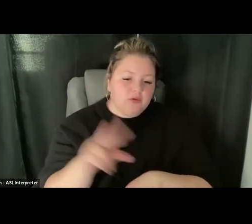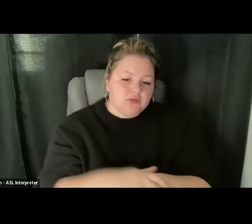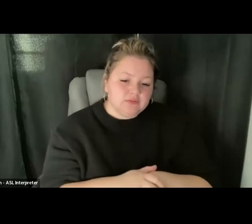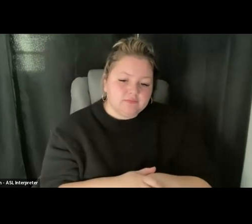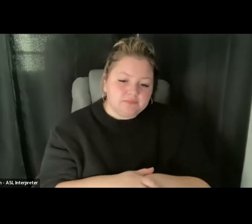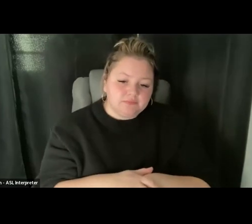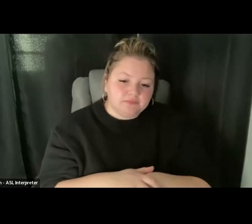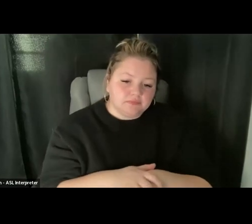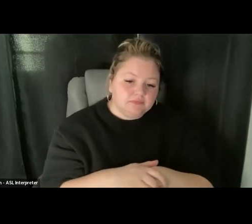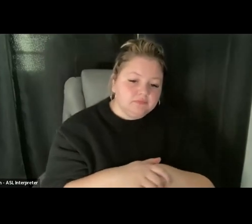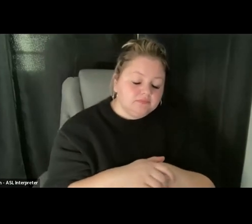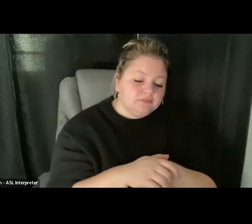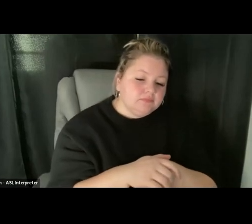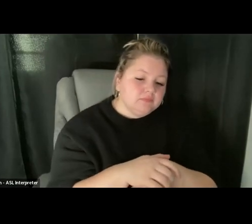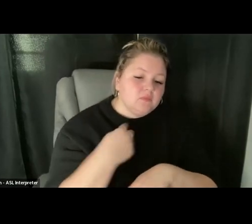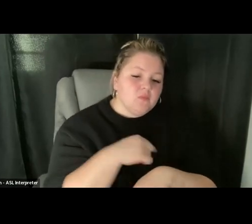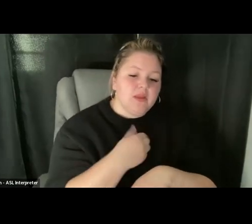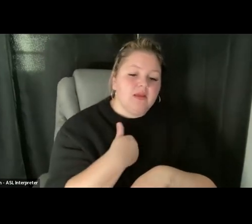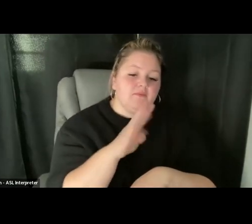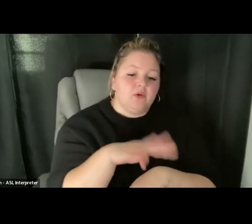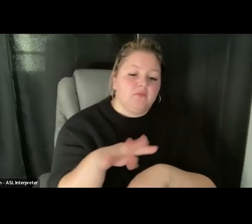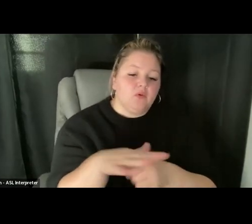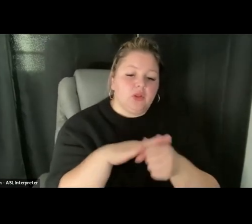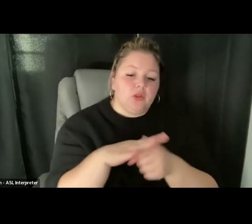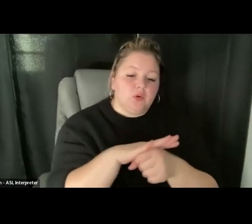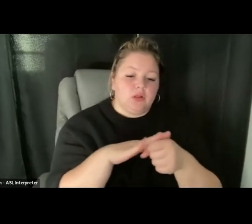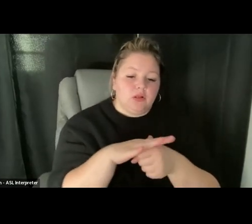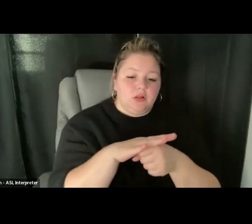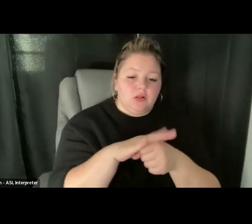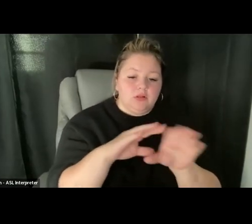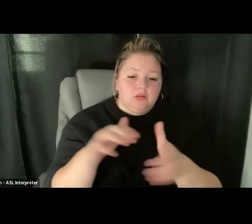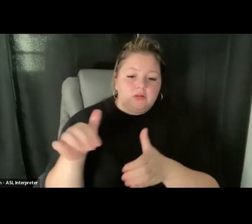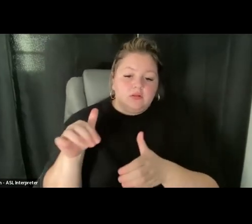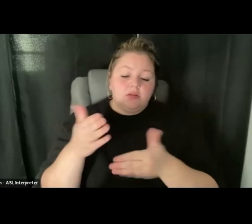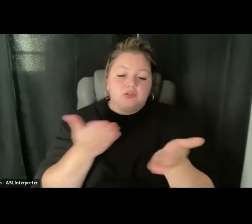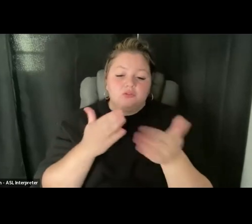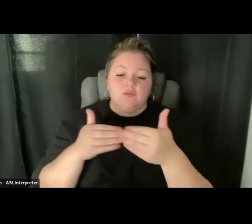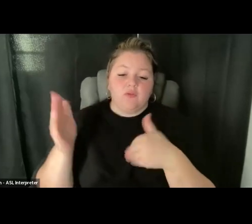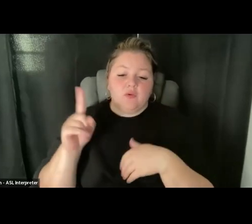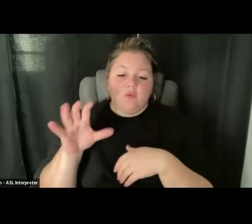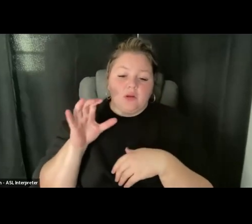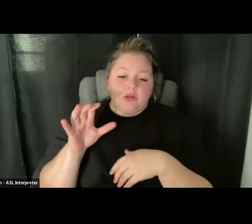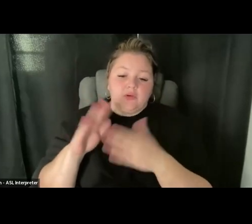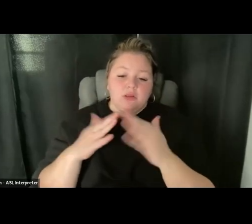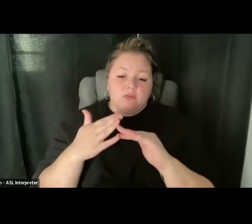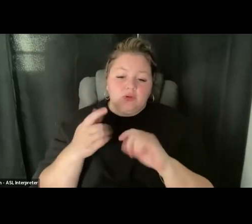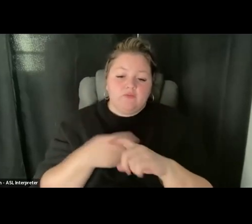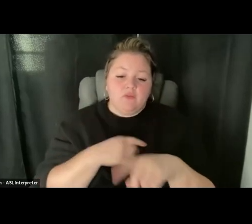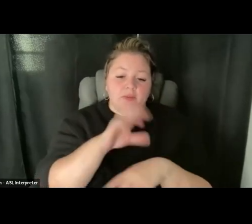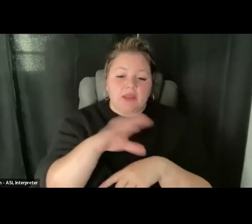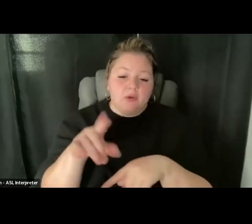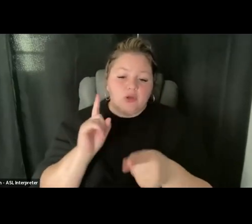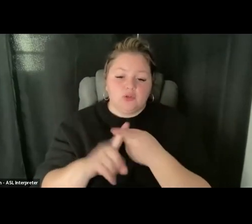44 local leagues that serve over 100 communities from Cape Cod to the Berkshires.